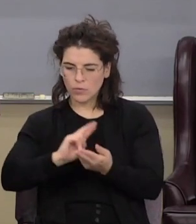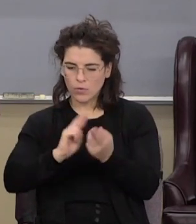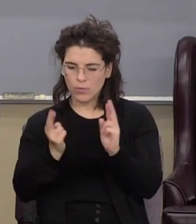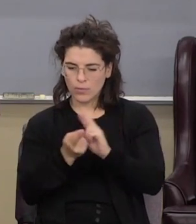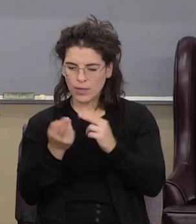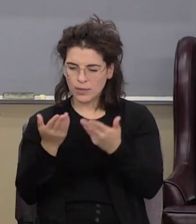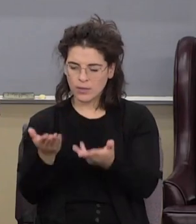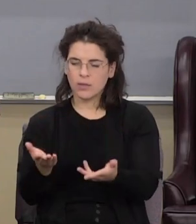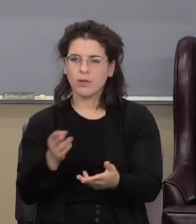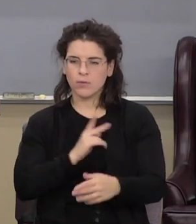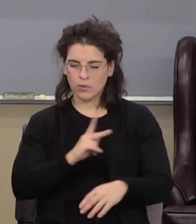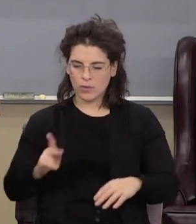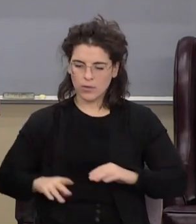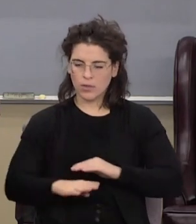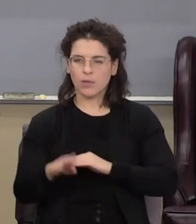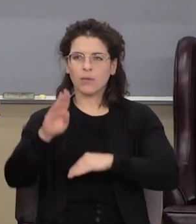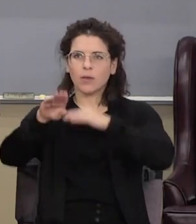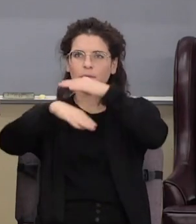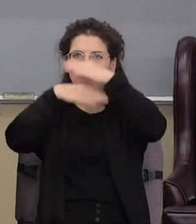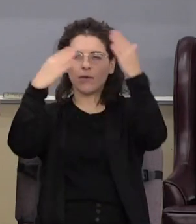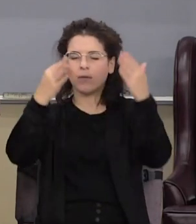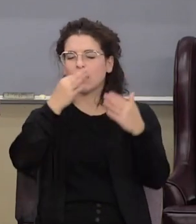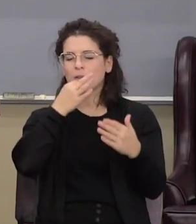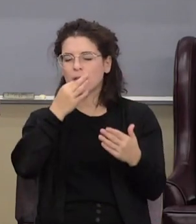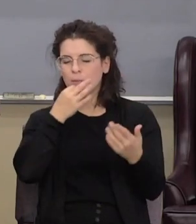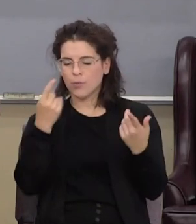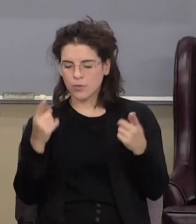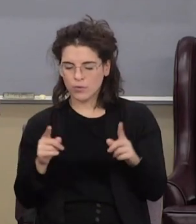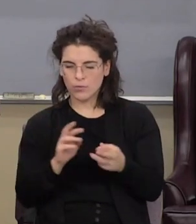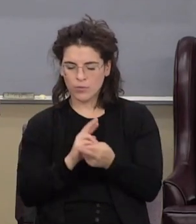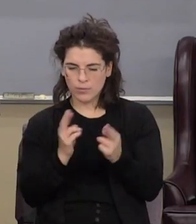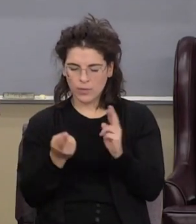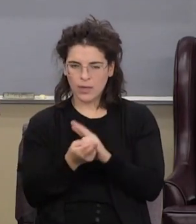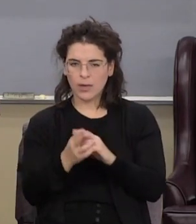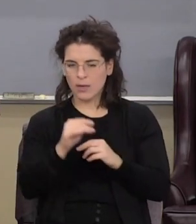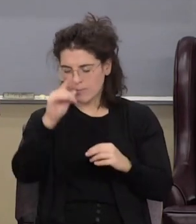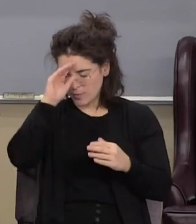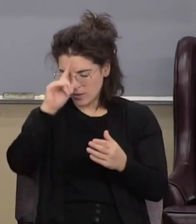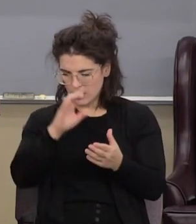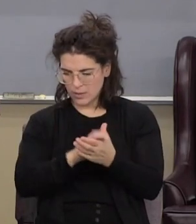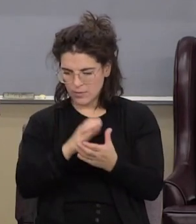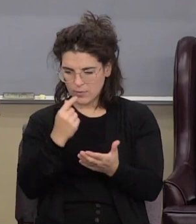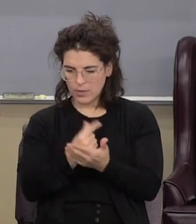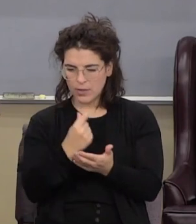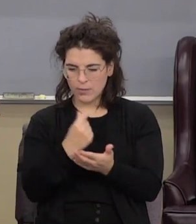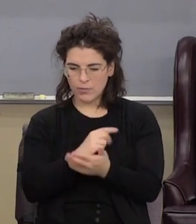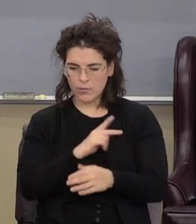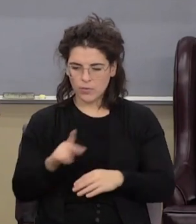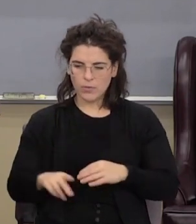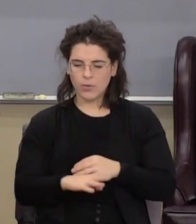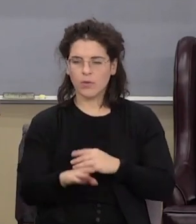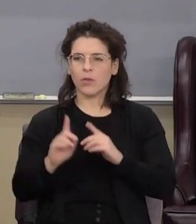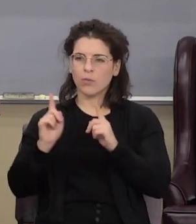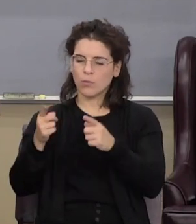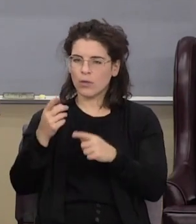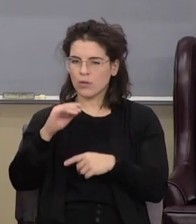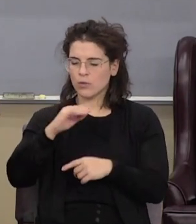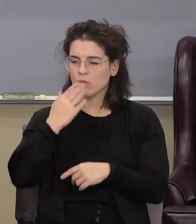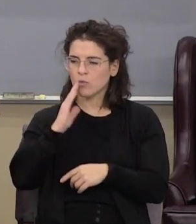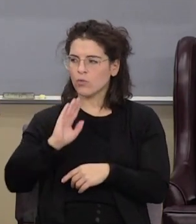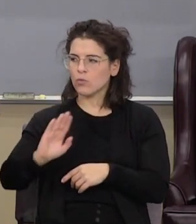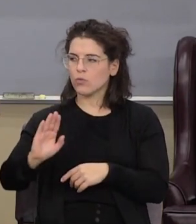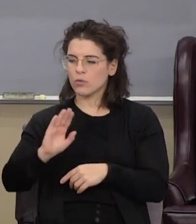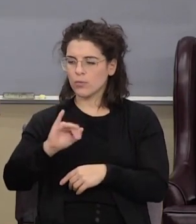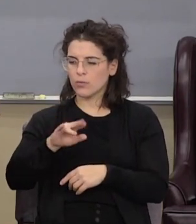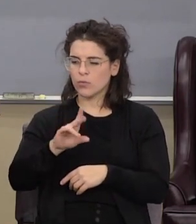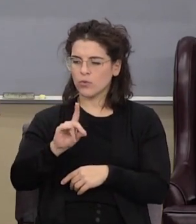is at hand repent and believe the gospel of the kingdom verse 5 then went out to him Jerusalem and all Judea and